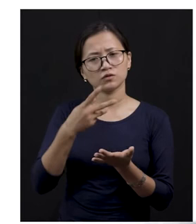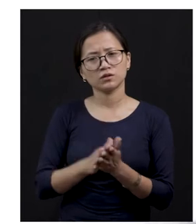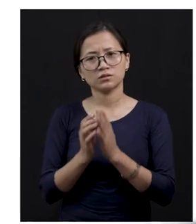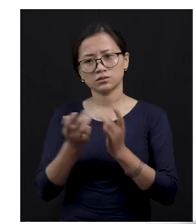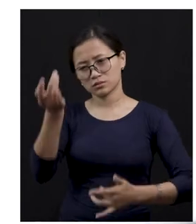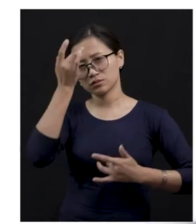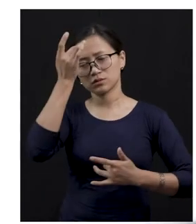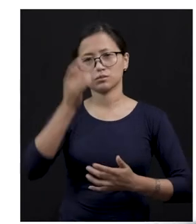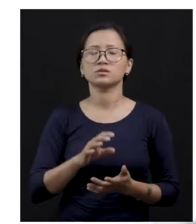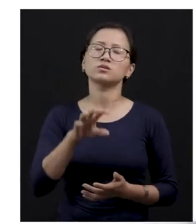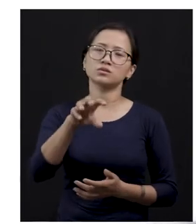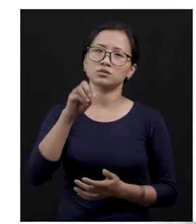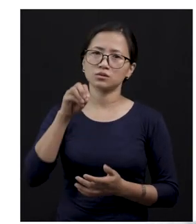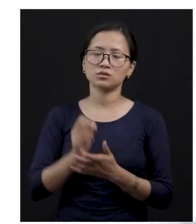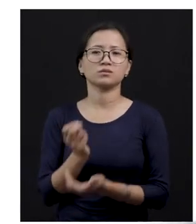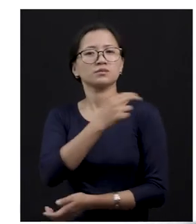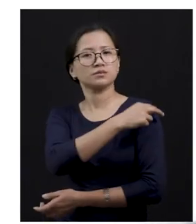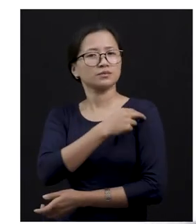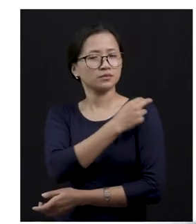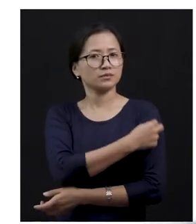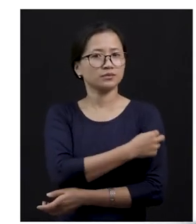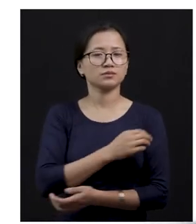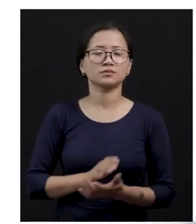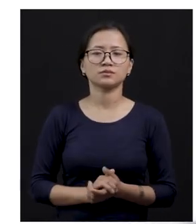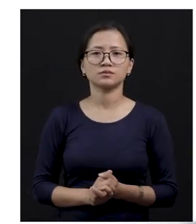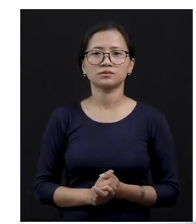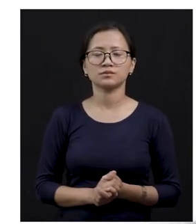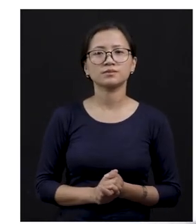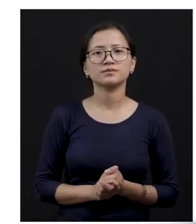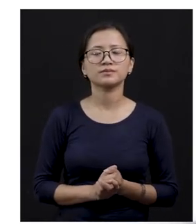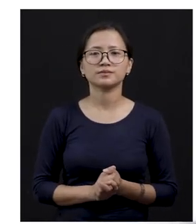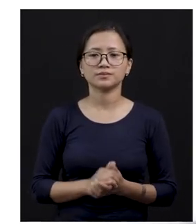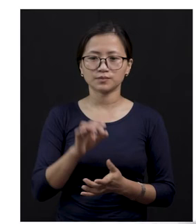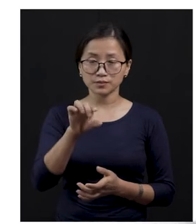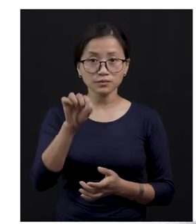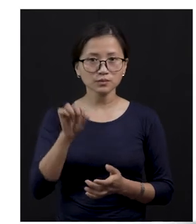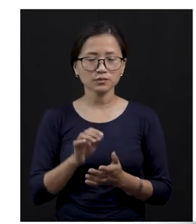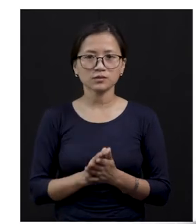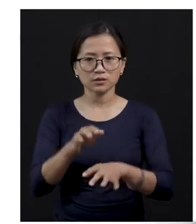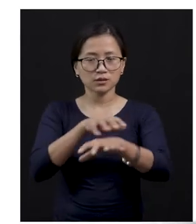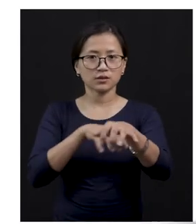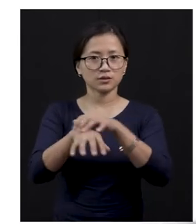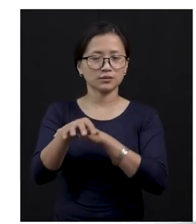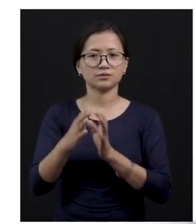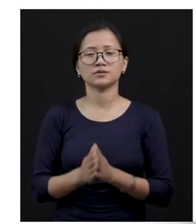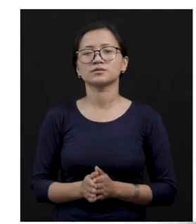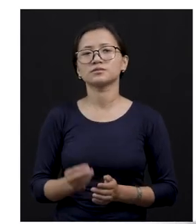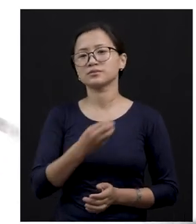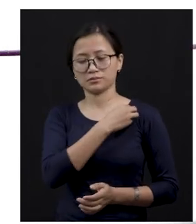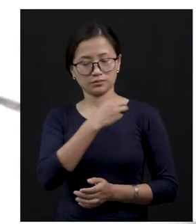then what do you do? You take them to a hospital, right? In the hospital, you will find an animal doctor.